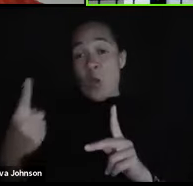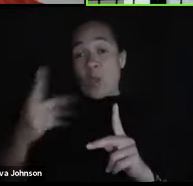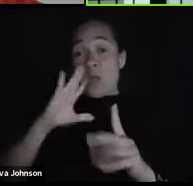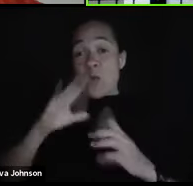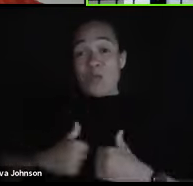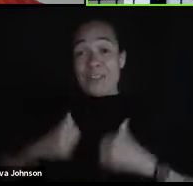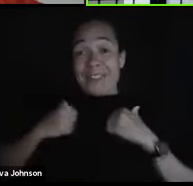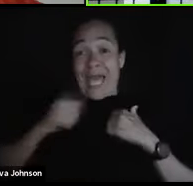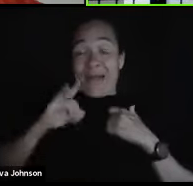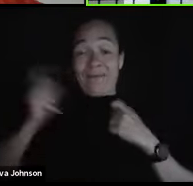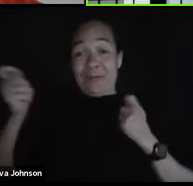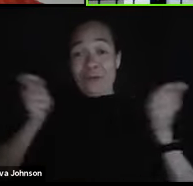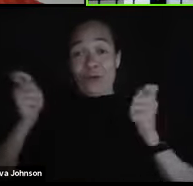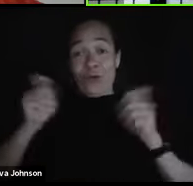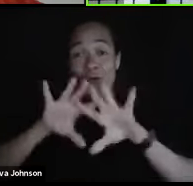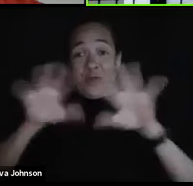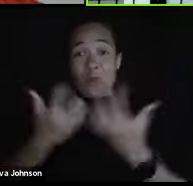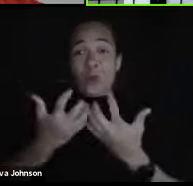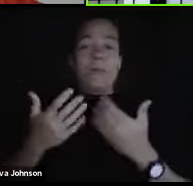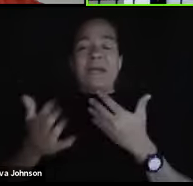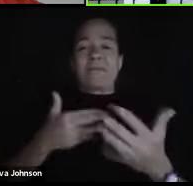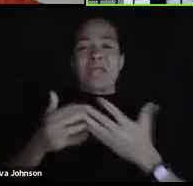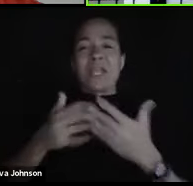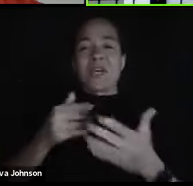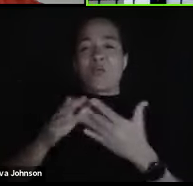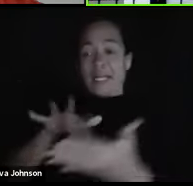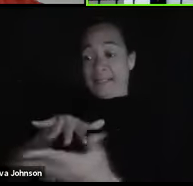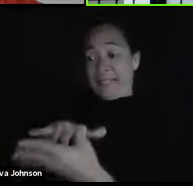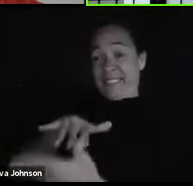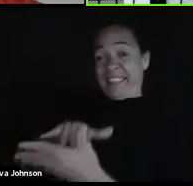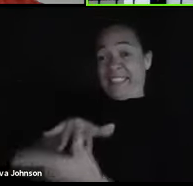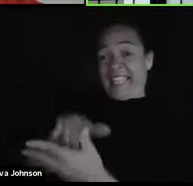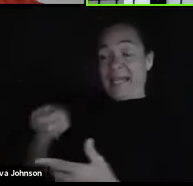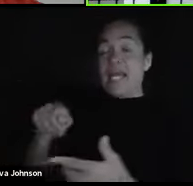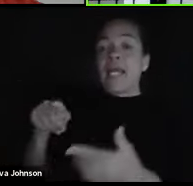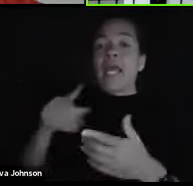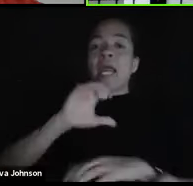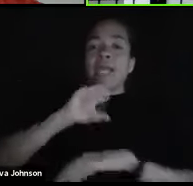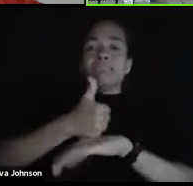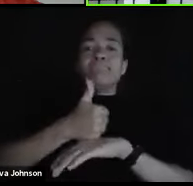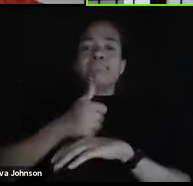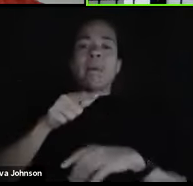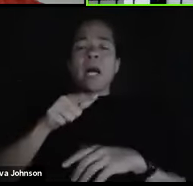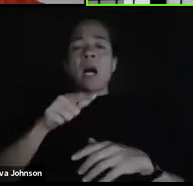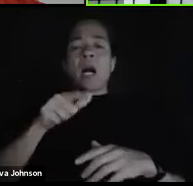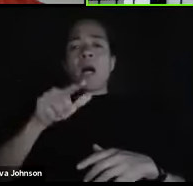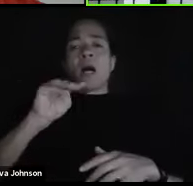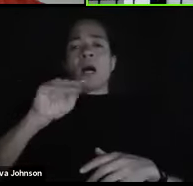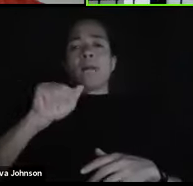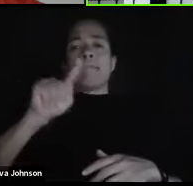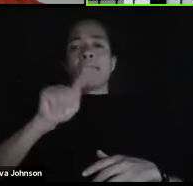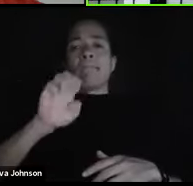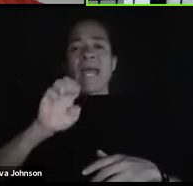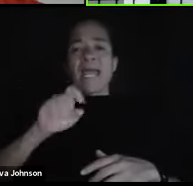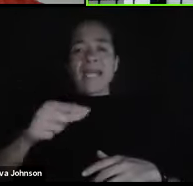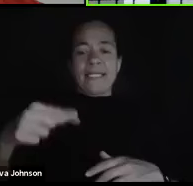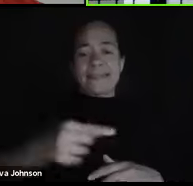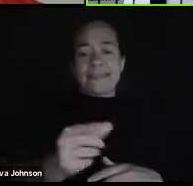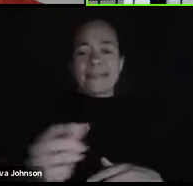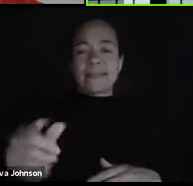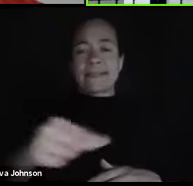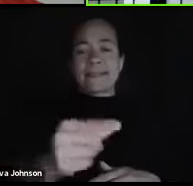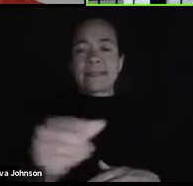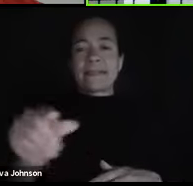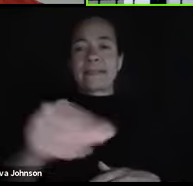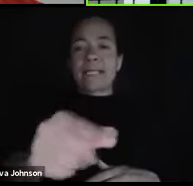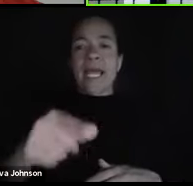took cockroaches and he had this little maze that he created. And there was a sugar cube at the end of the maze and there was cockroaches